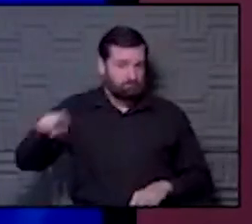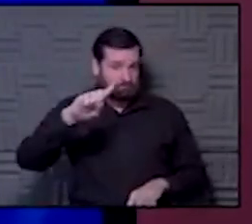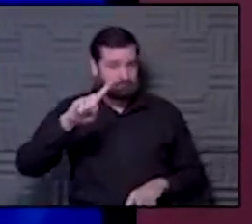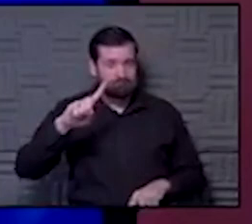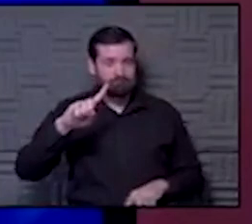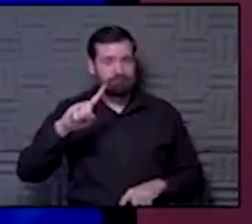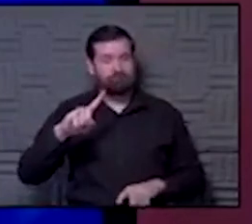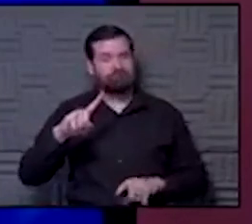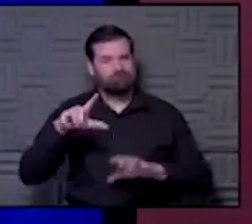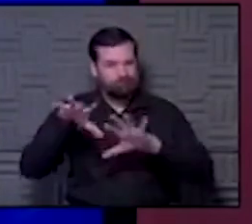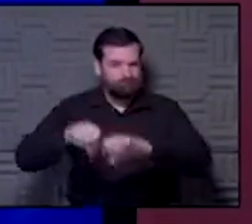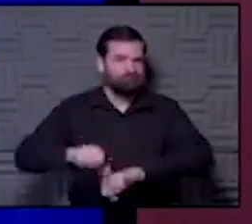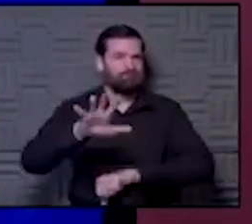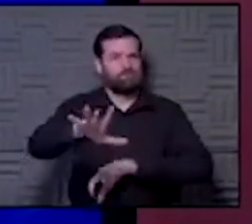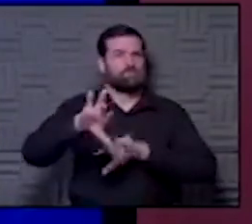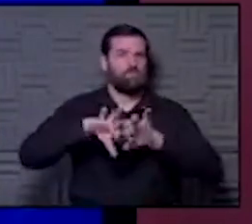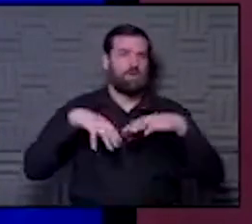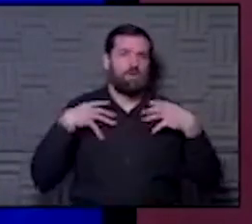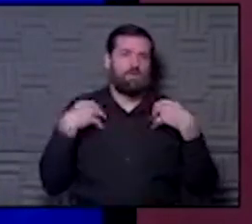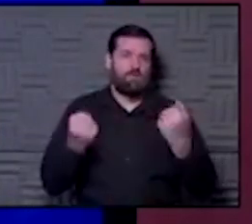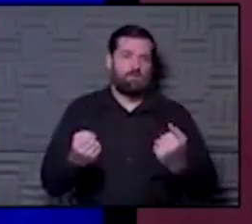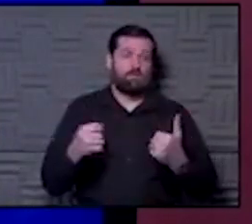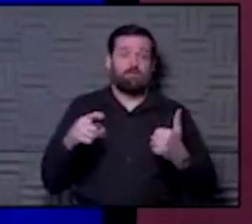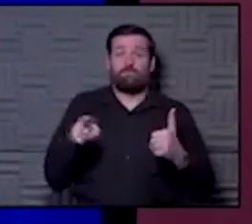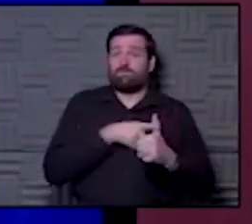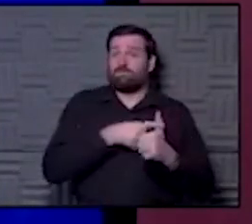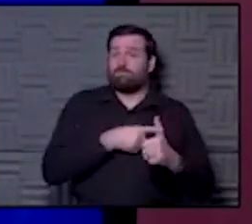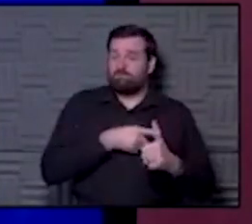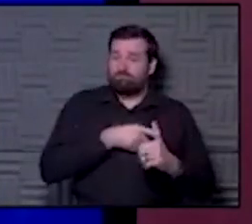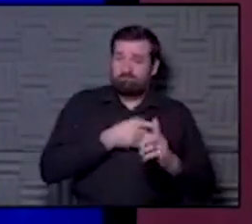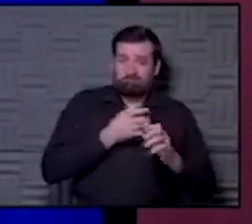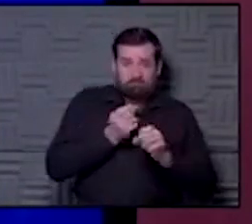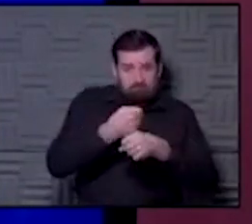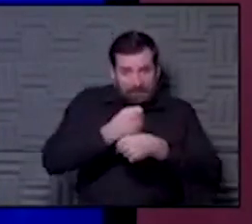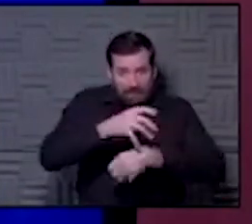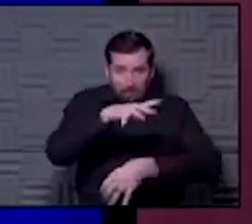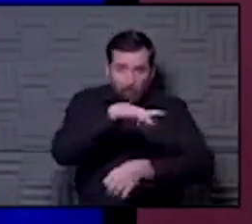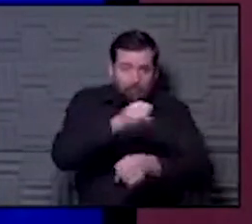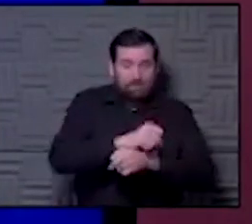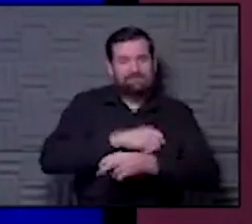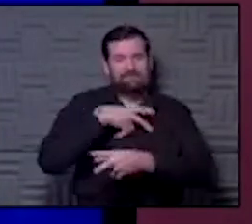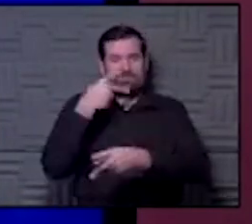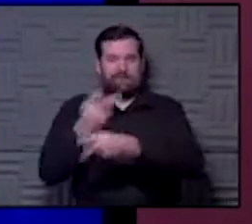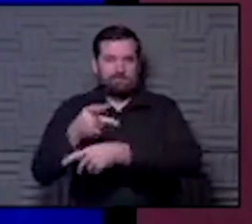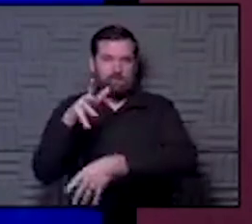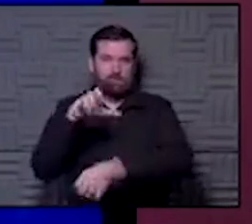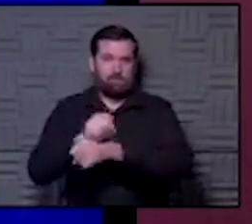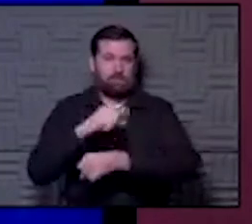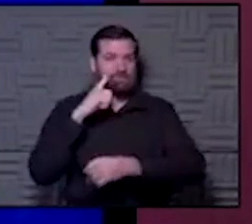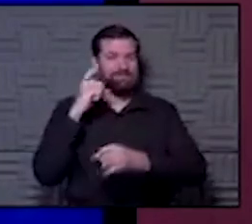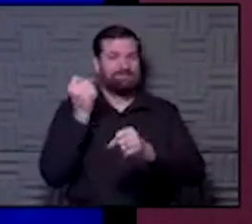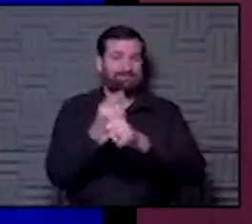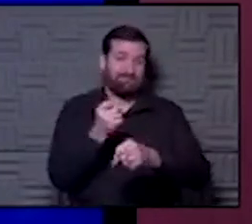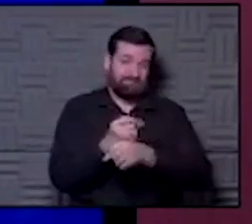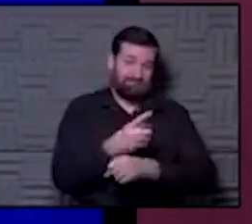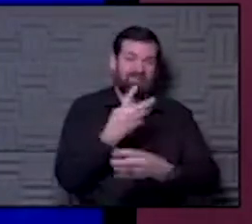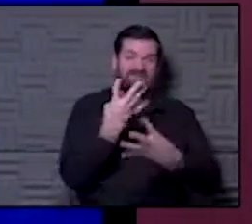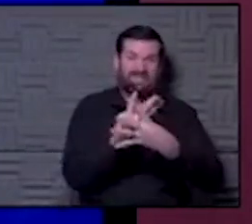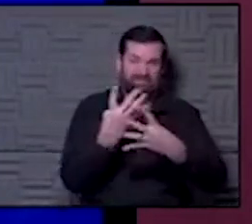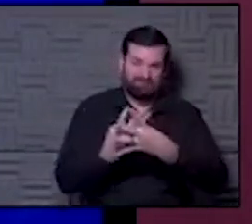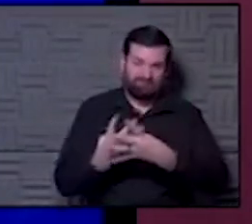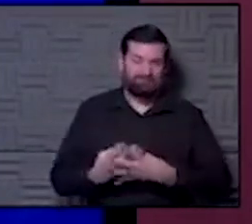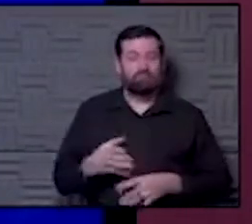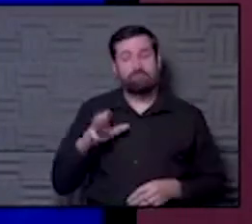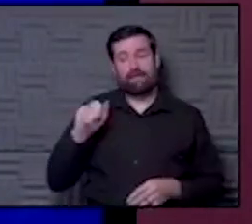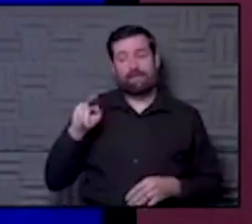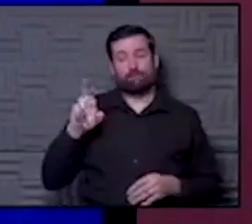command of your health. That starts with making and keeping your doctor's appointments and annual screenings, especially cancer screenings. In